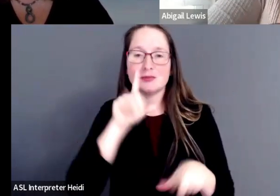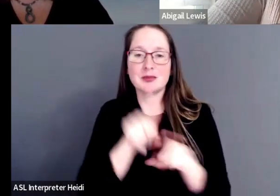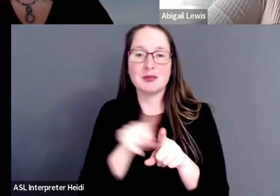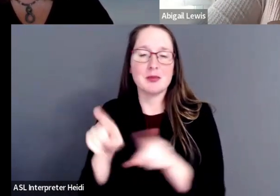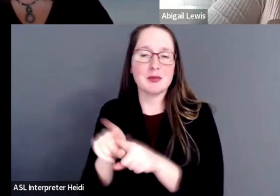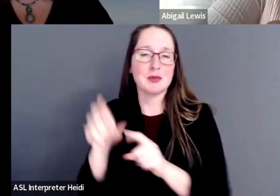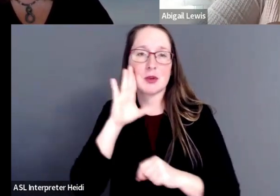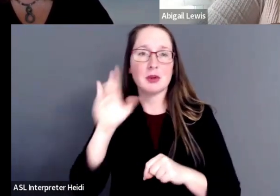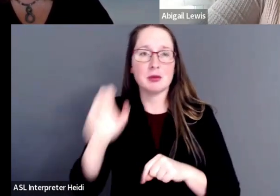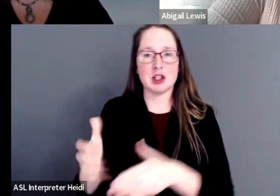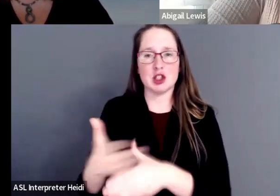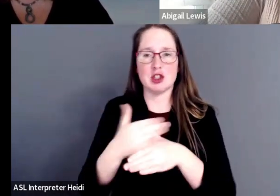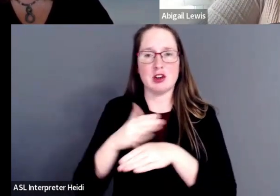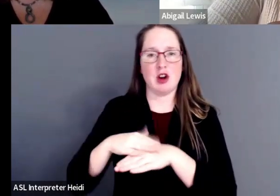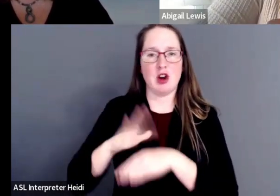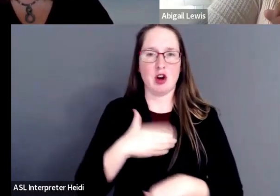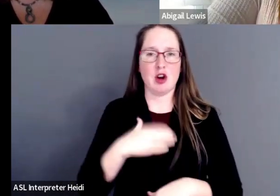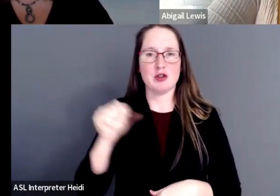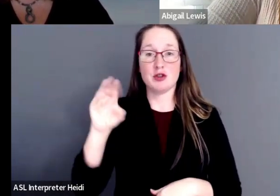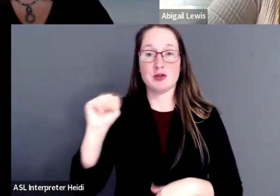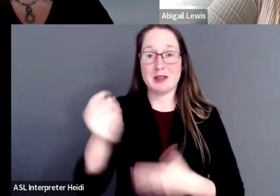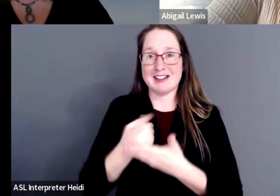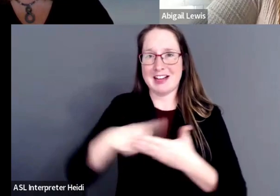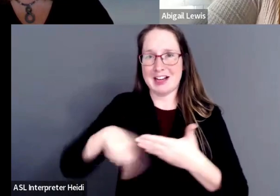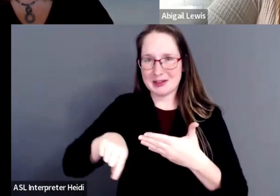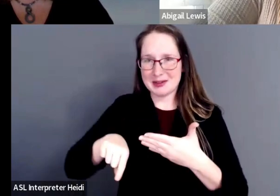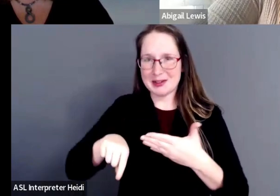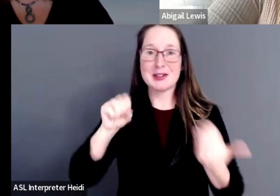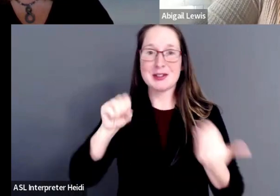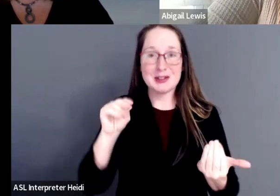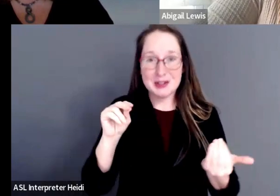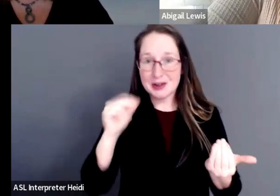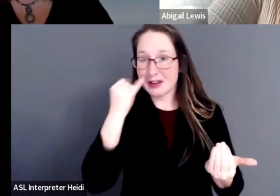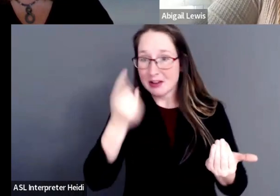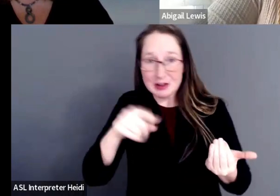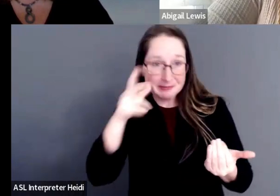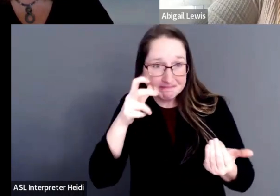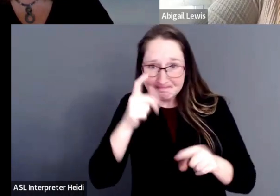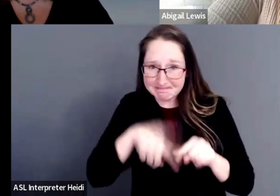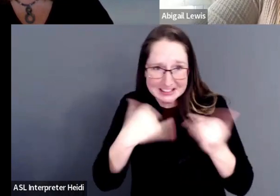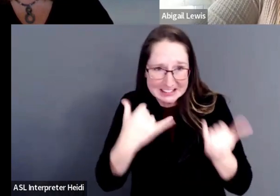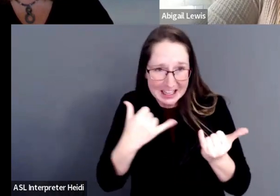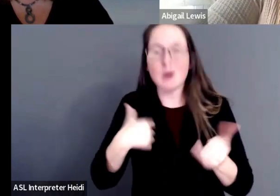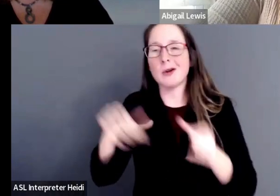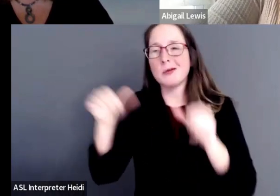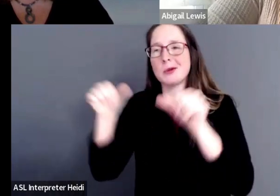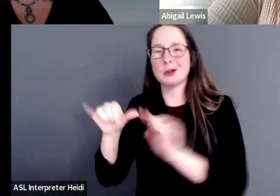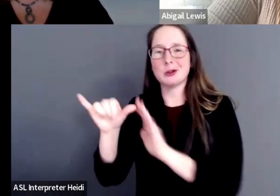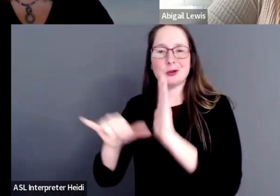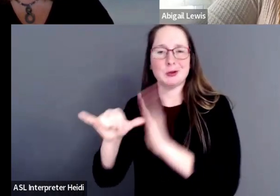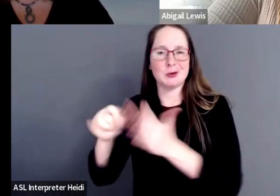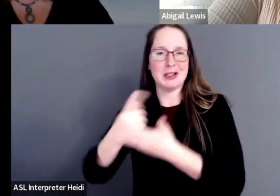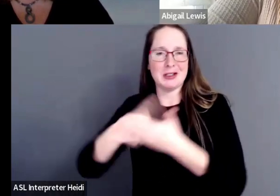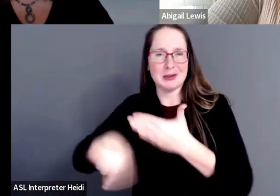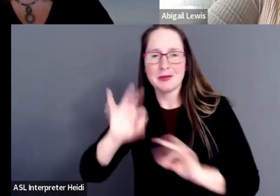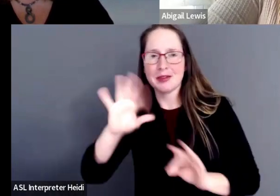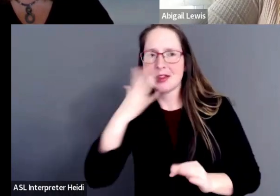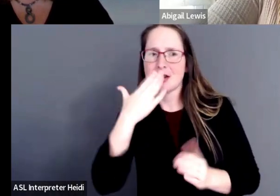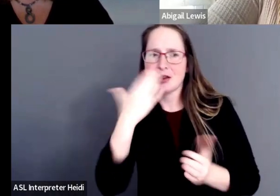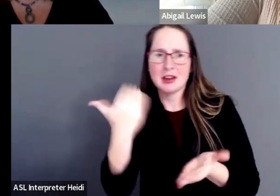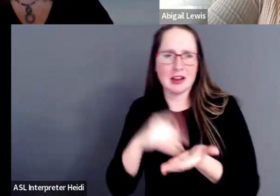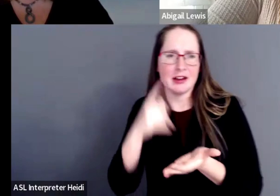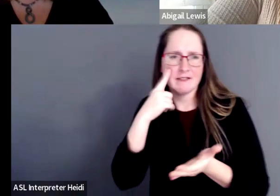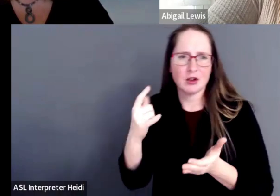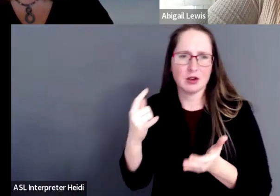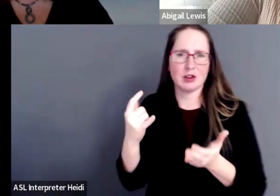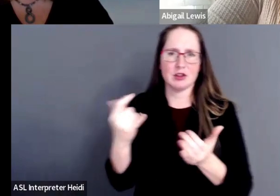shared on our social media next week. So don't threaten if you cannot listen to it right now. It will be posted on YouTube next week. Thank you guys again for joining